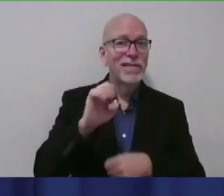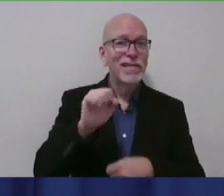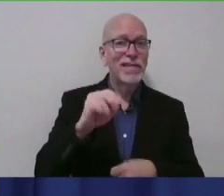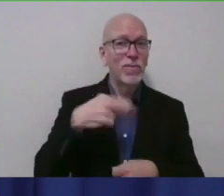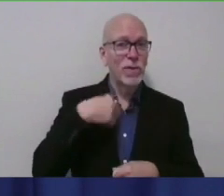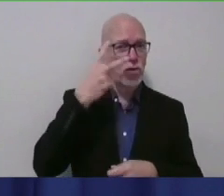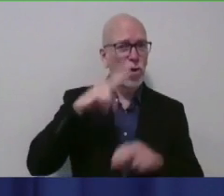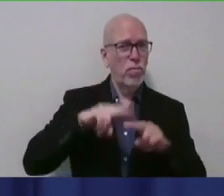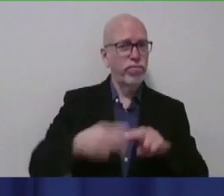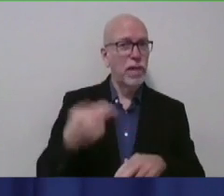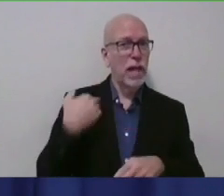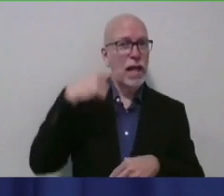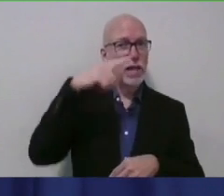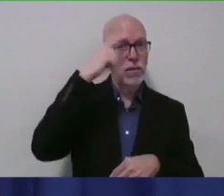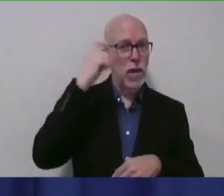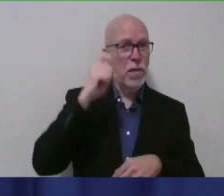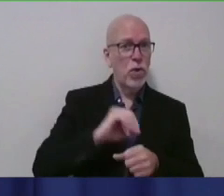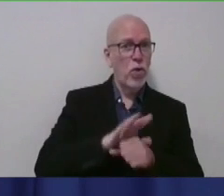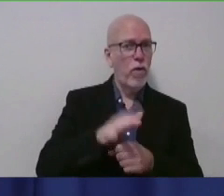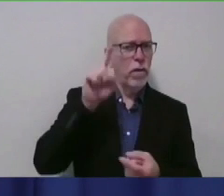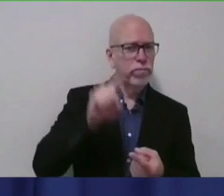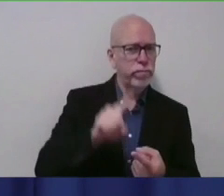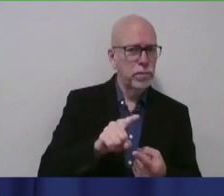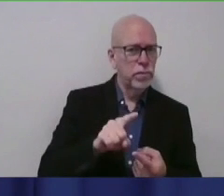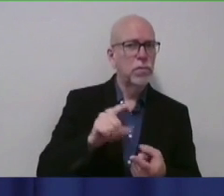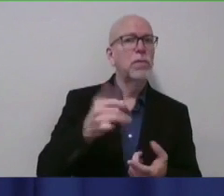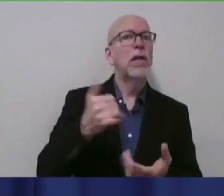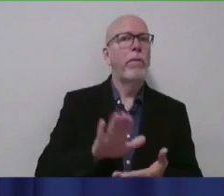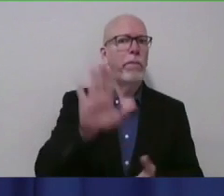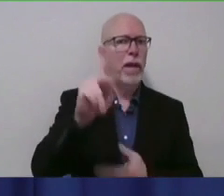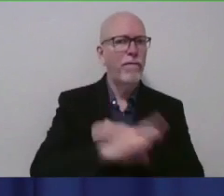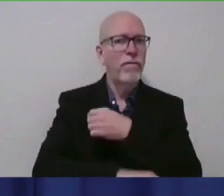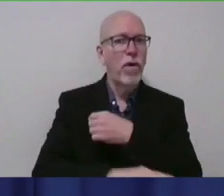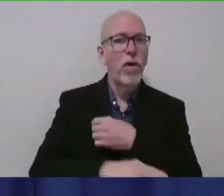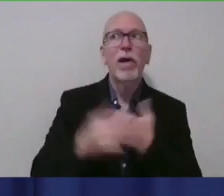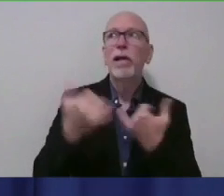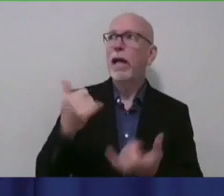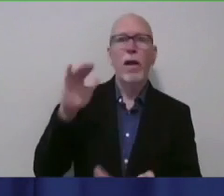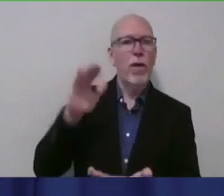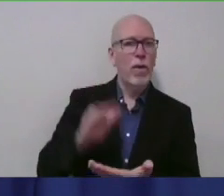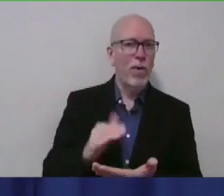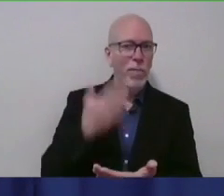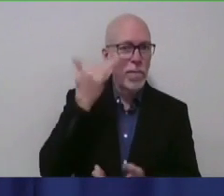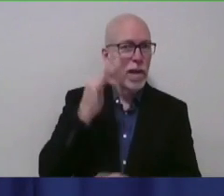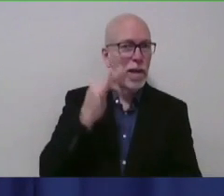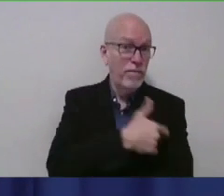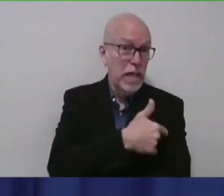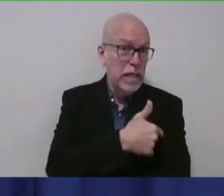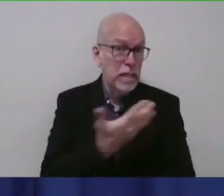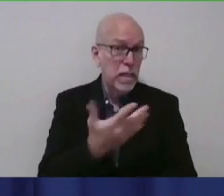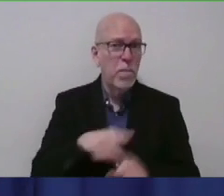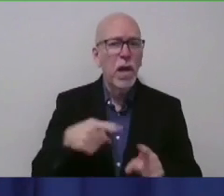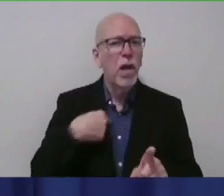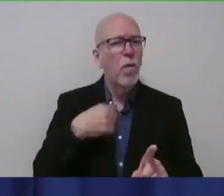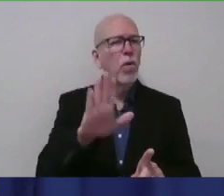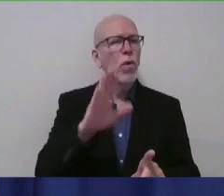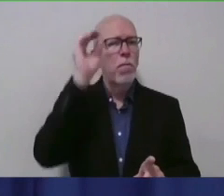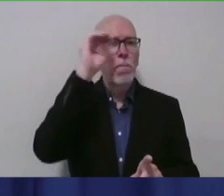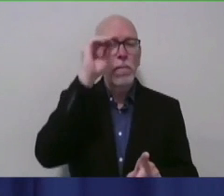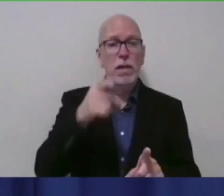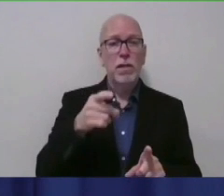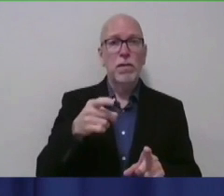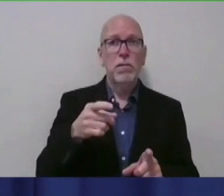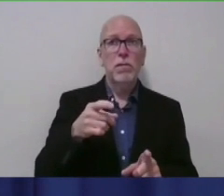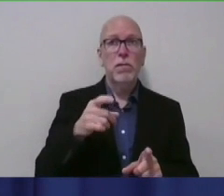summer last year and numbers are real low now. Obviously, vaccines play a part in that, but I wanted to get your opinion on whether